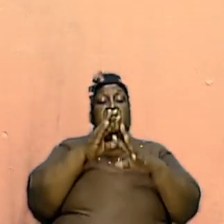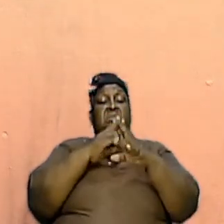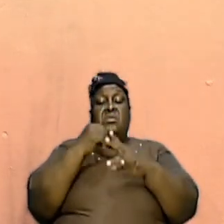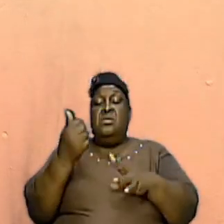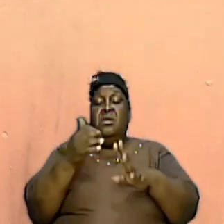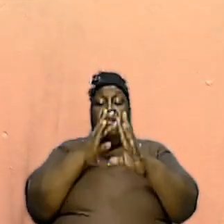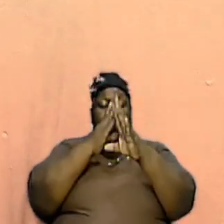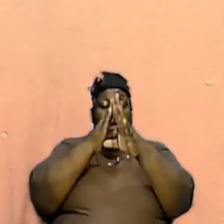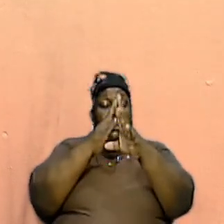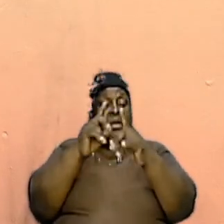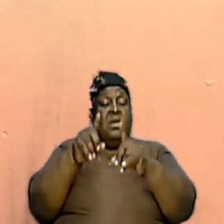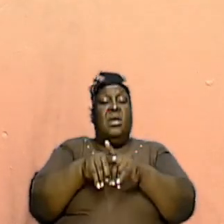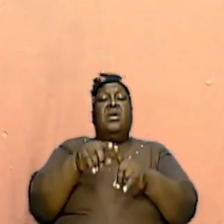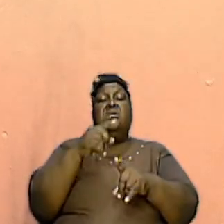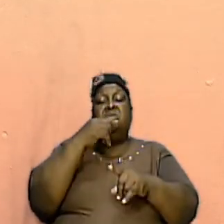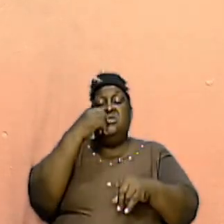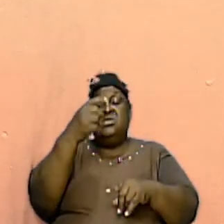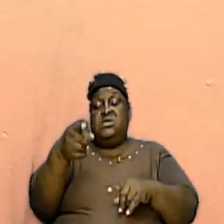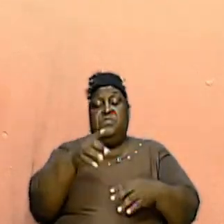tongues as the